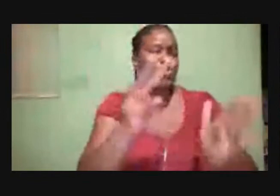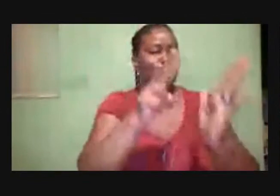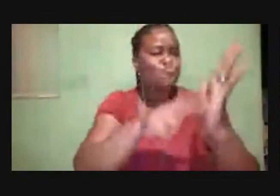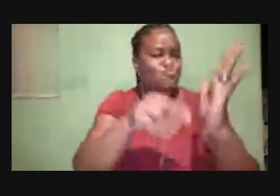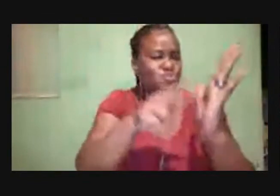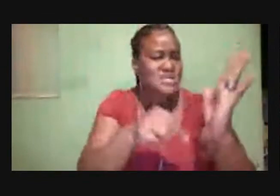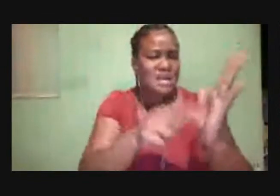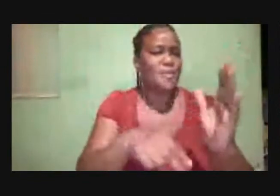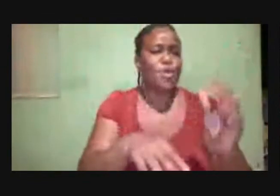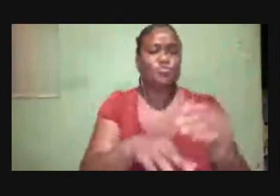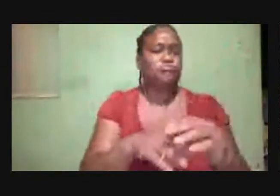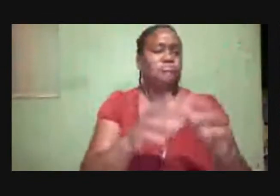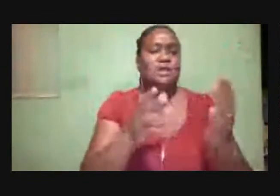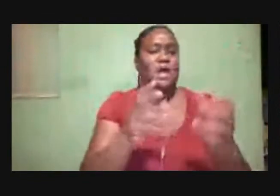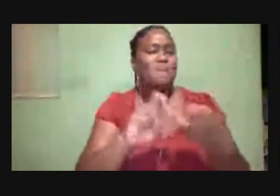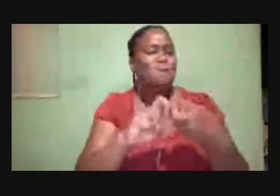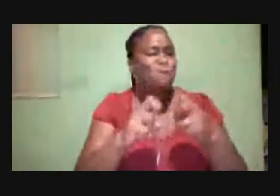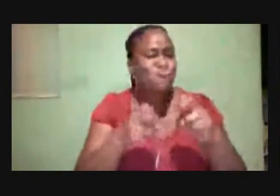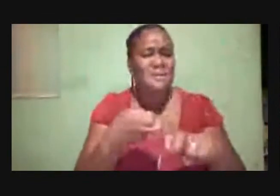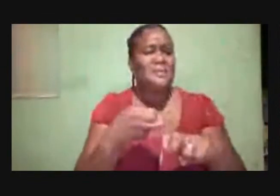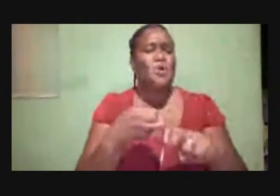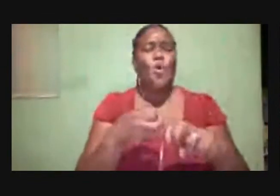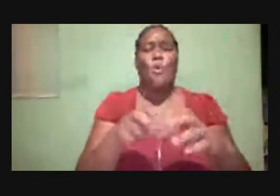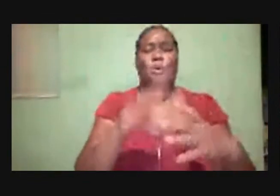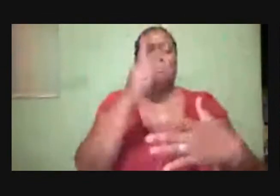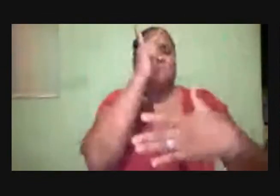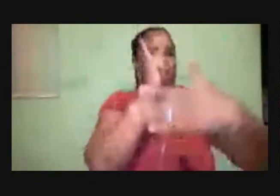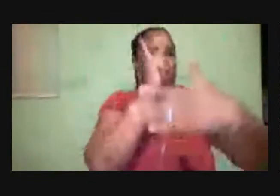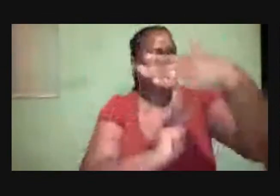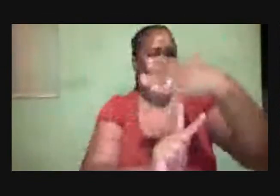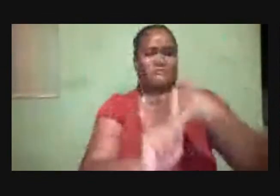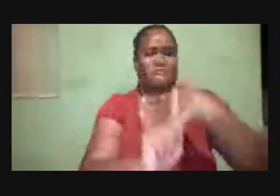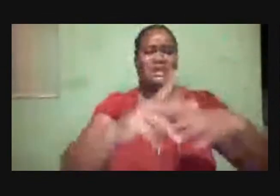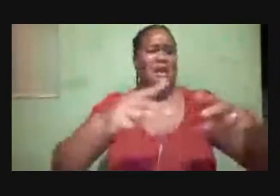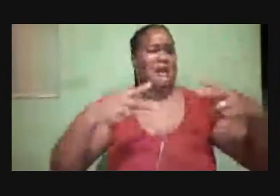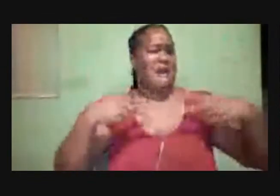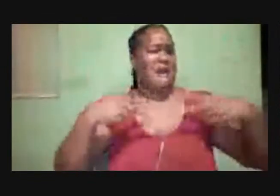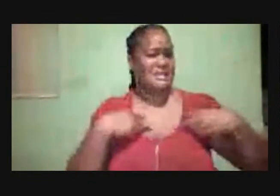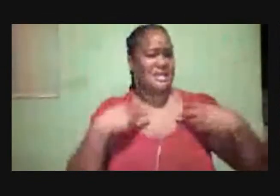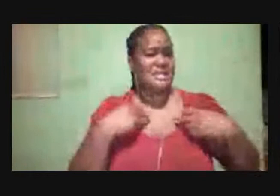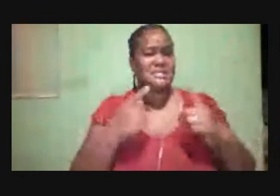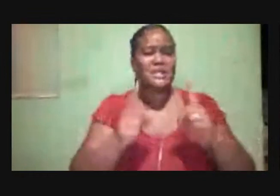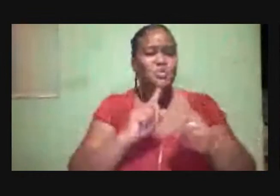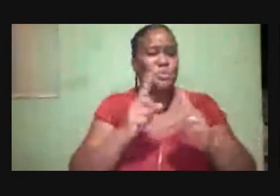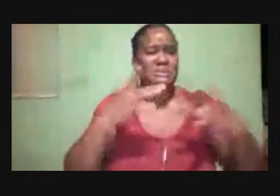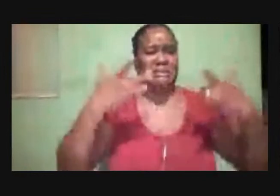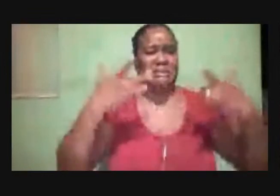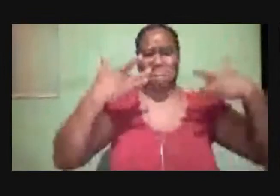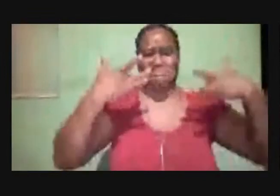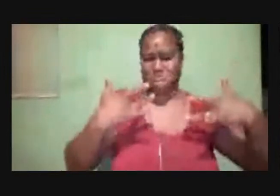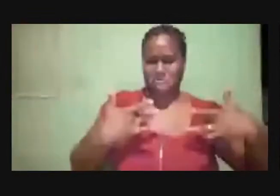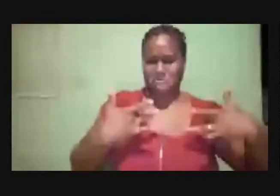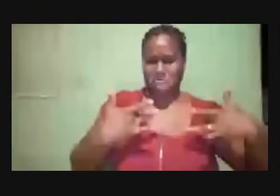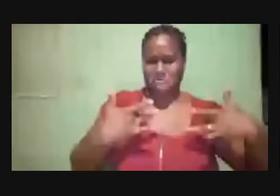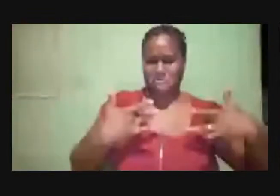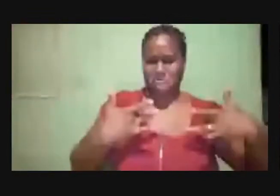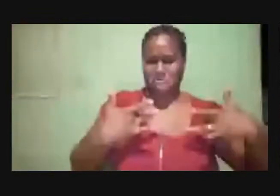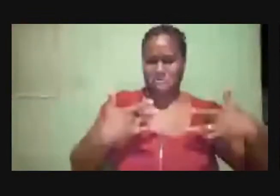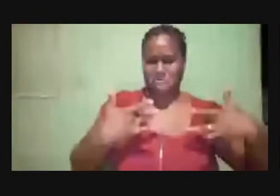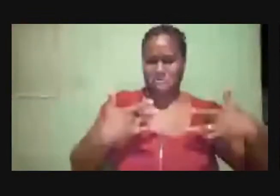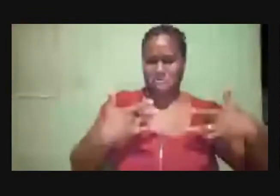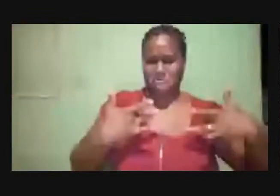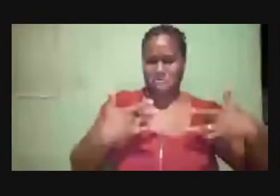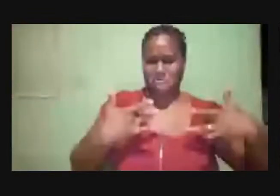God Encountered Now I Told You That Depression Can Hit Anyone Even A Mighty